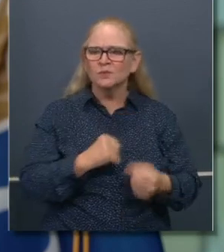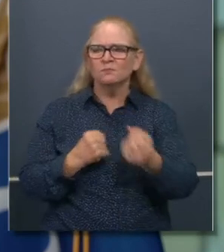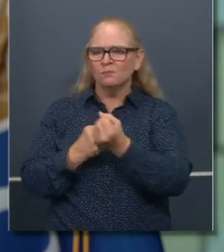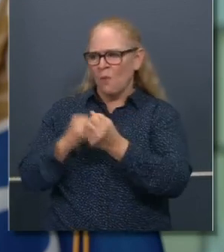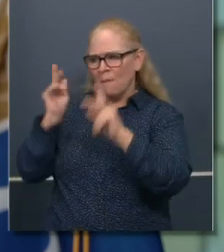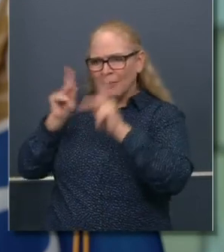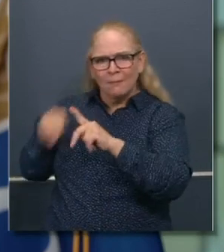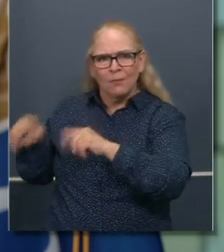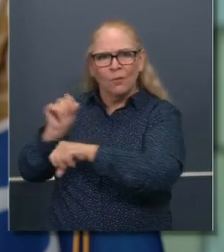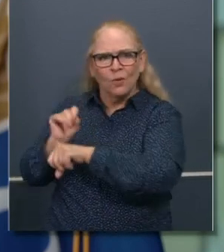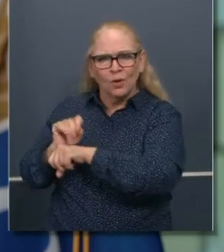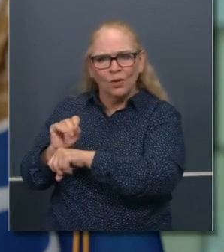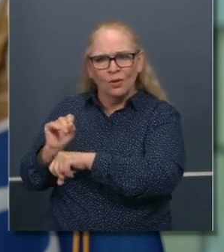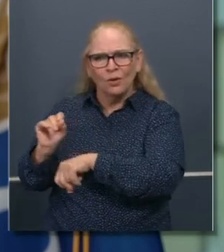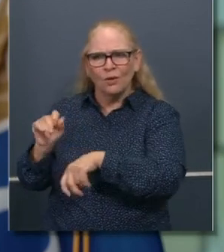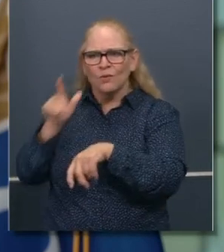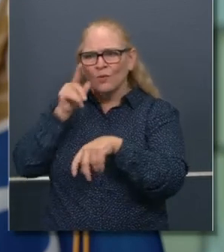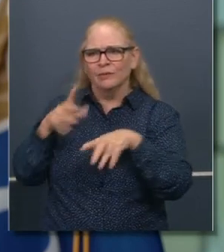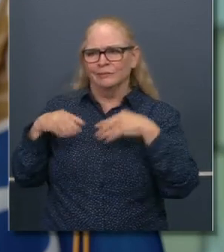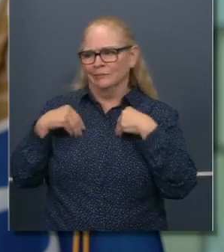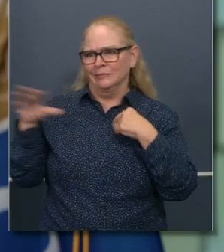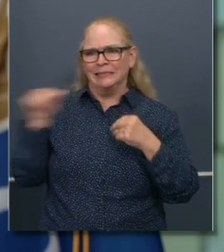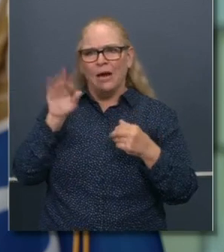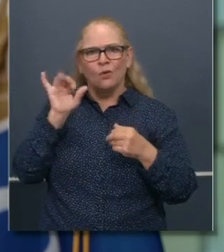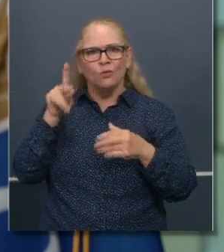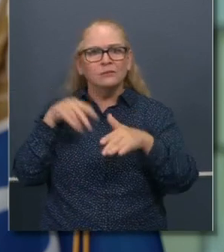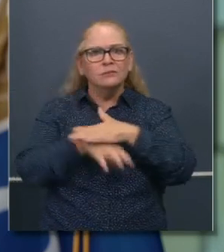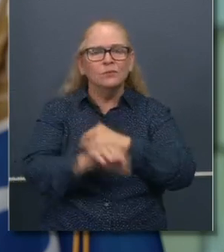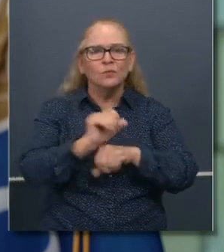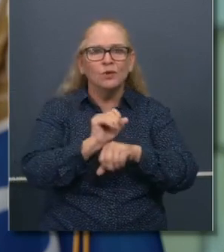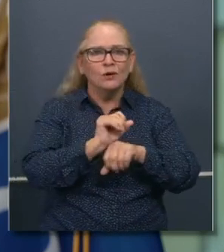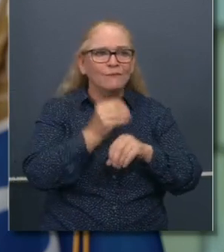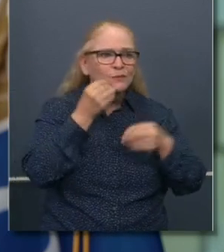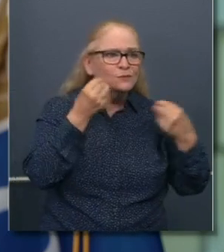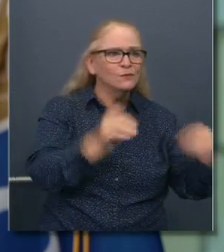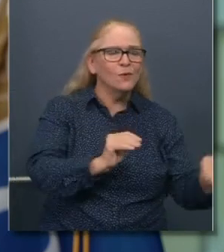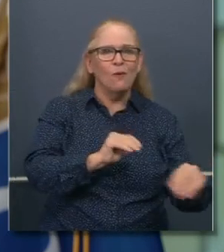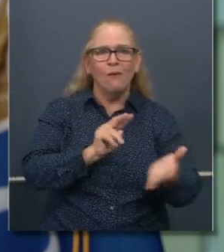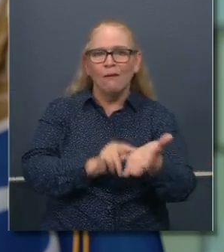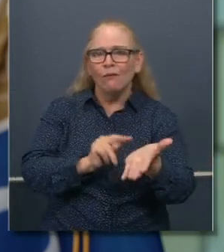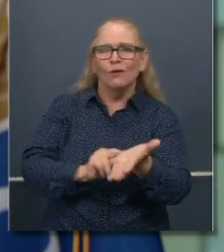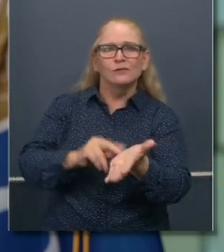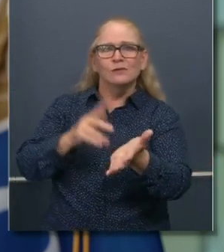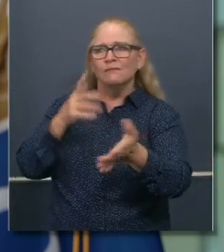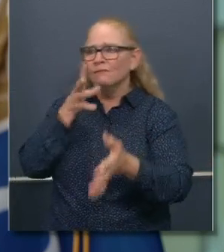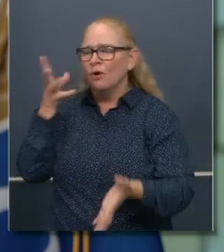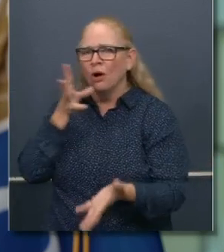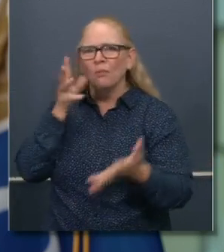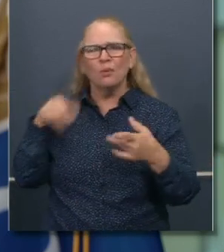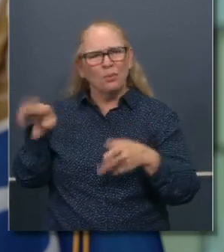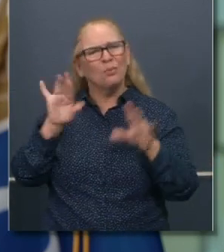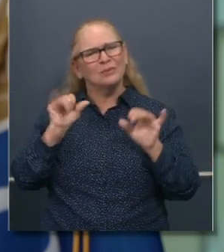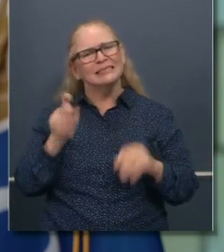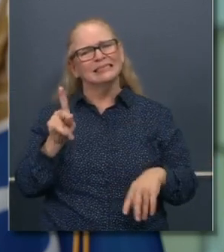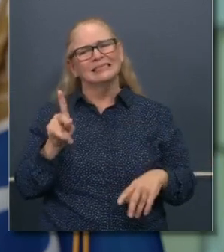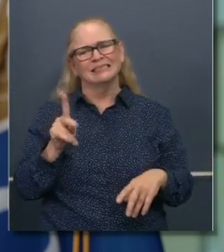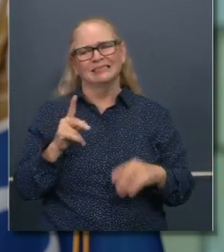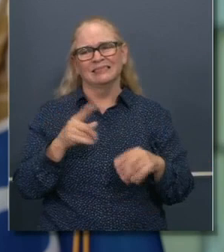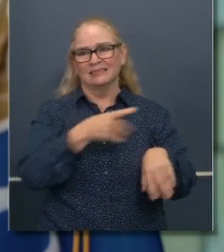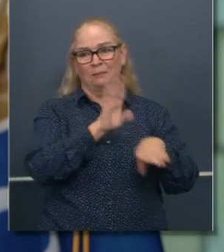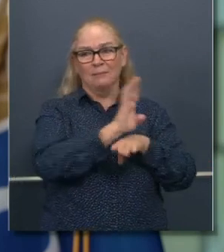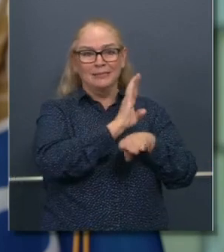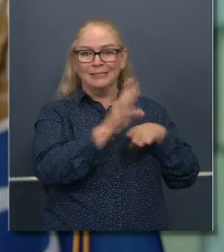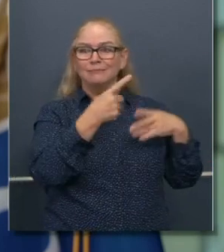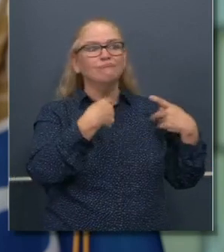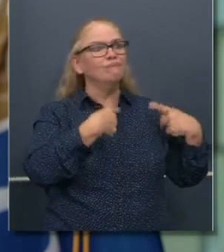that take risks and put everything on the line. The second point I want to make is businesses can't thrive in a world